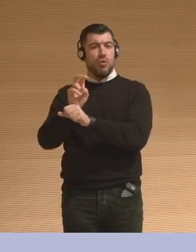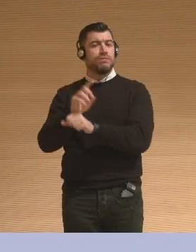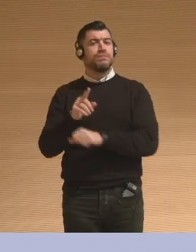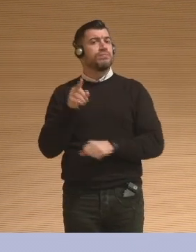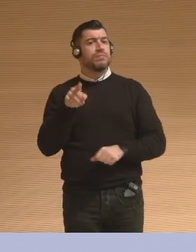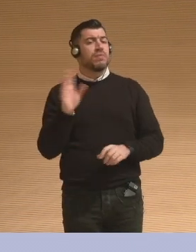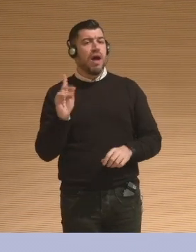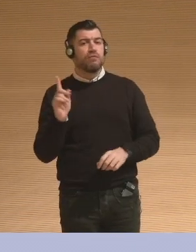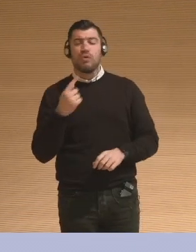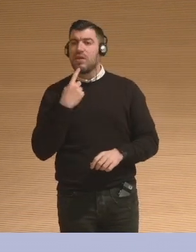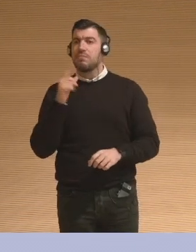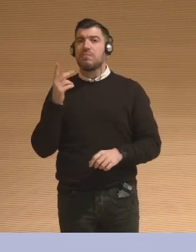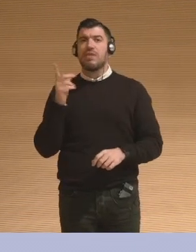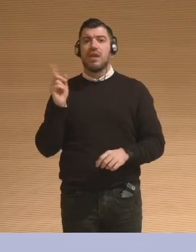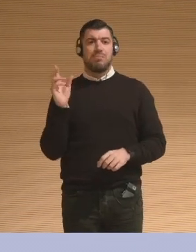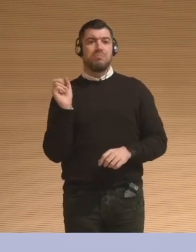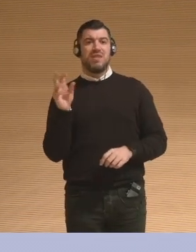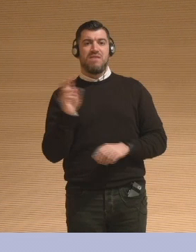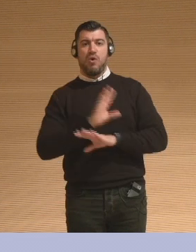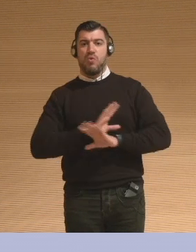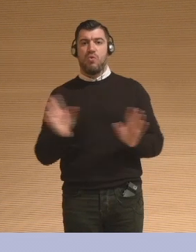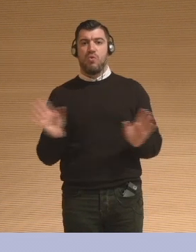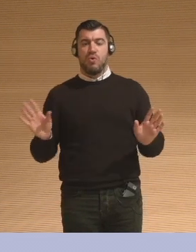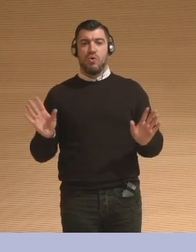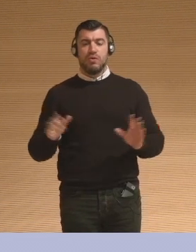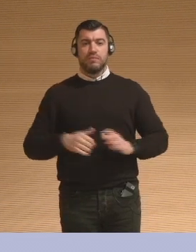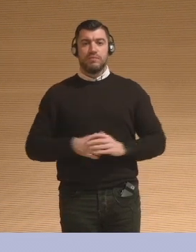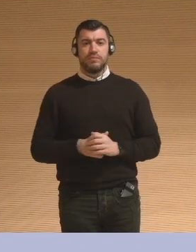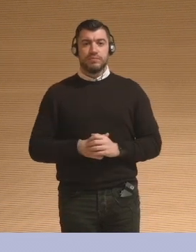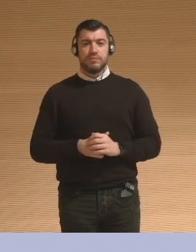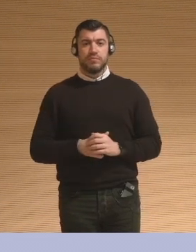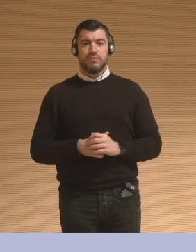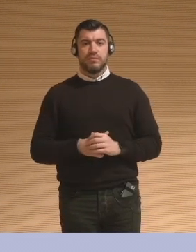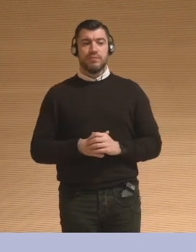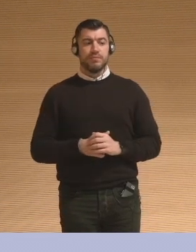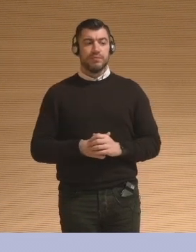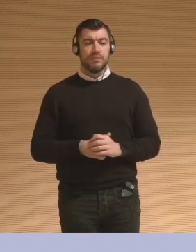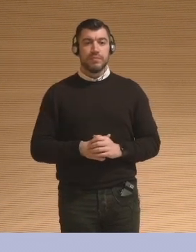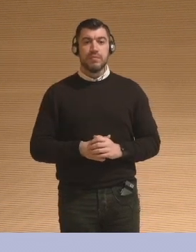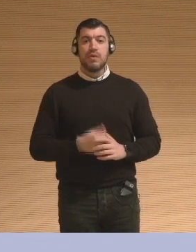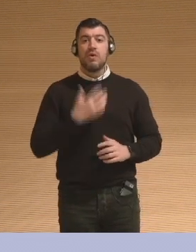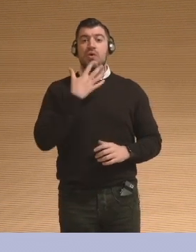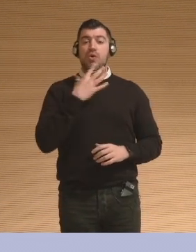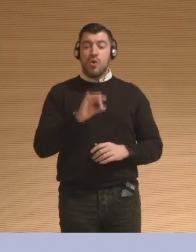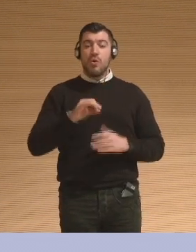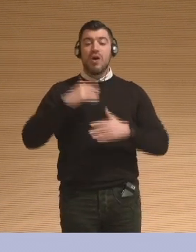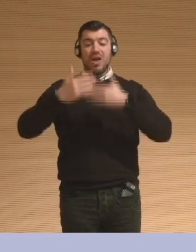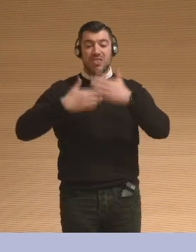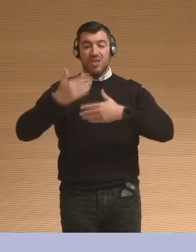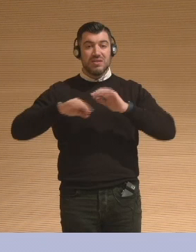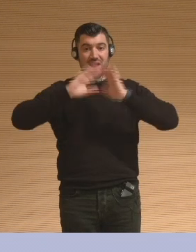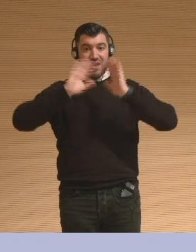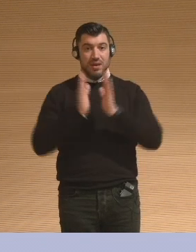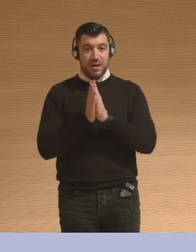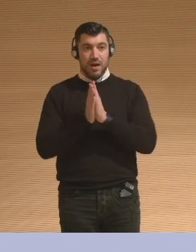images. Respondents were describing giving and being received. Synergizing with the institution. Touching of objects. The